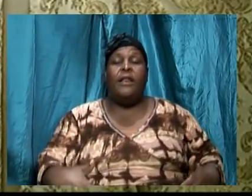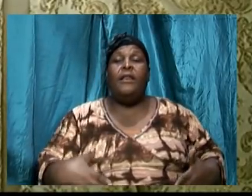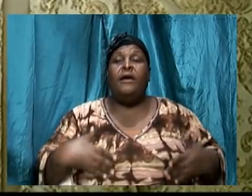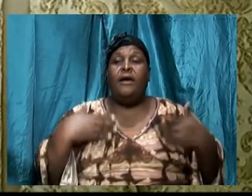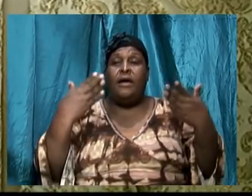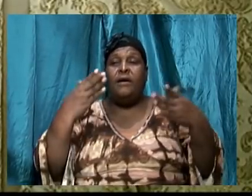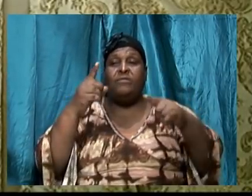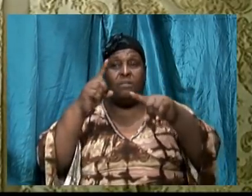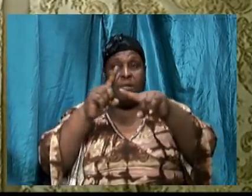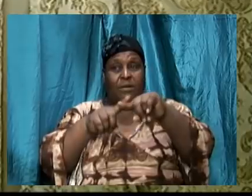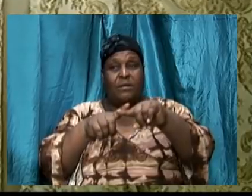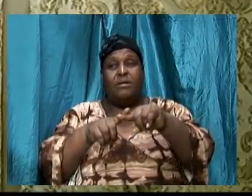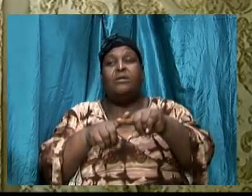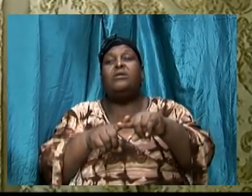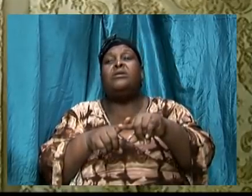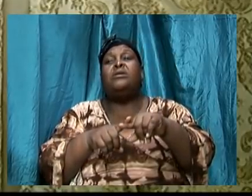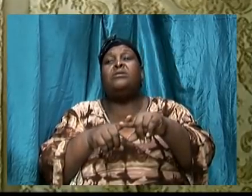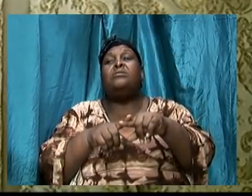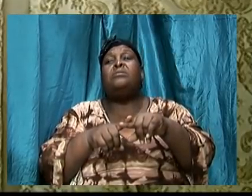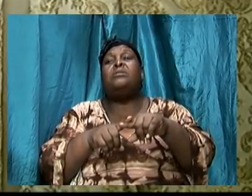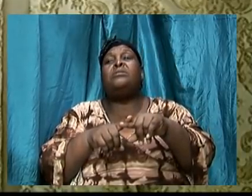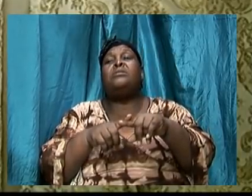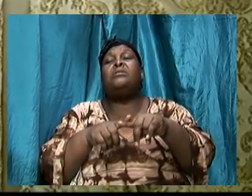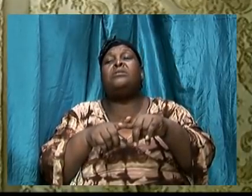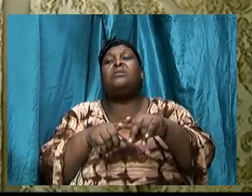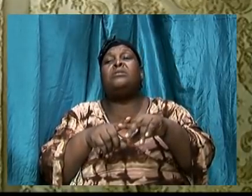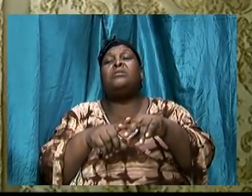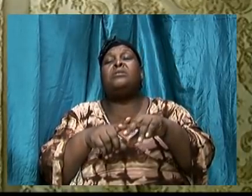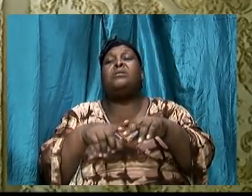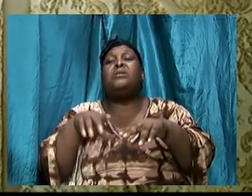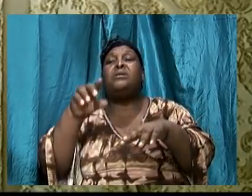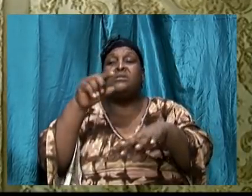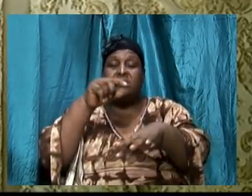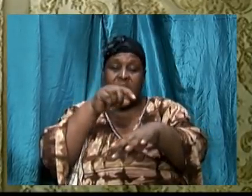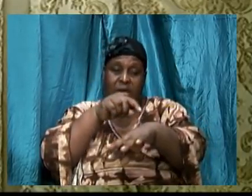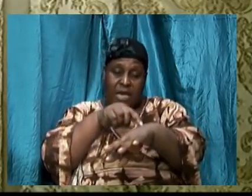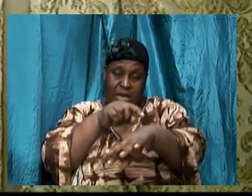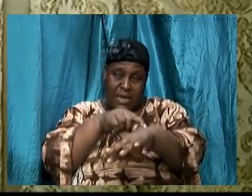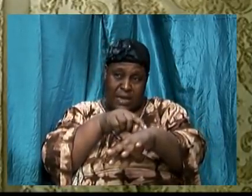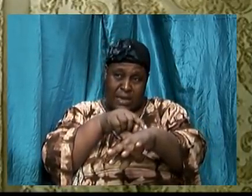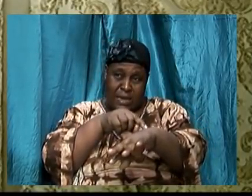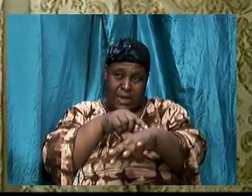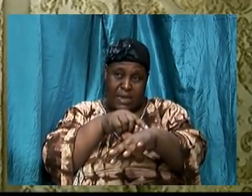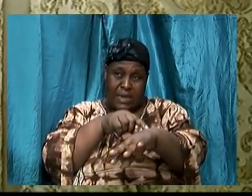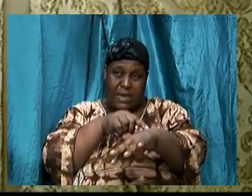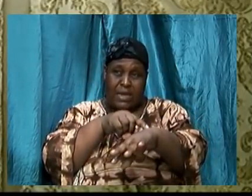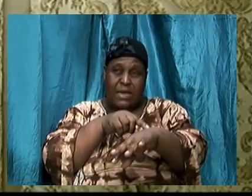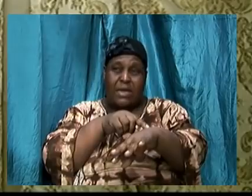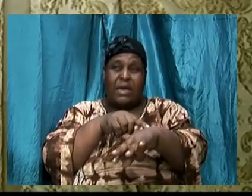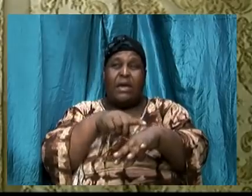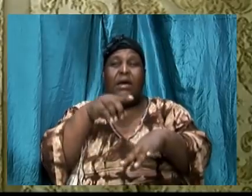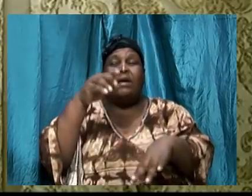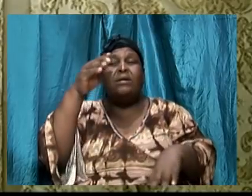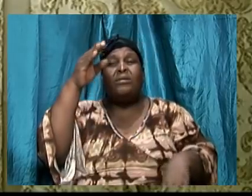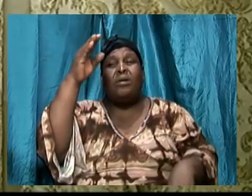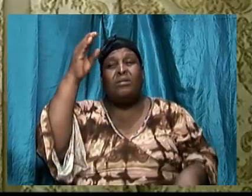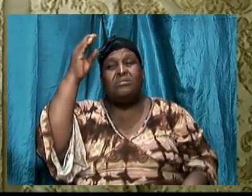Our lives depend upon timely, conscientiously